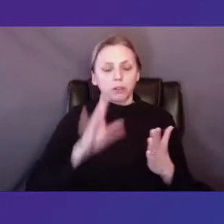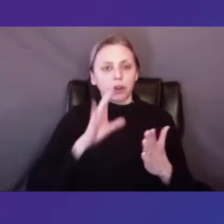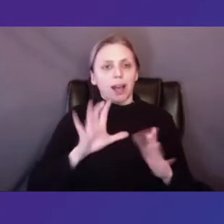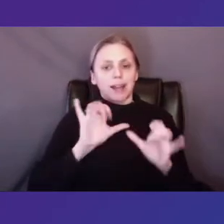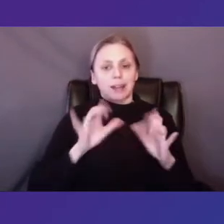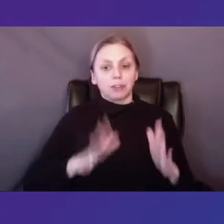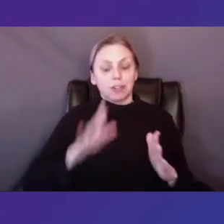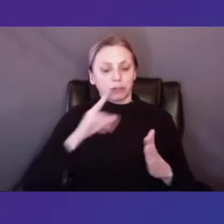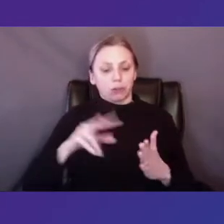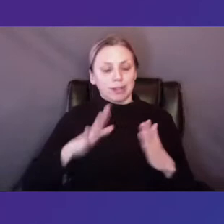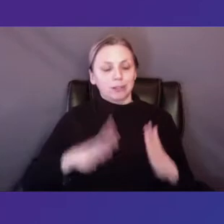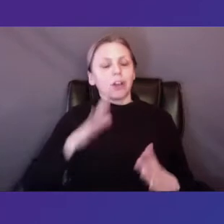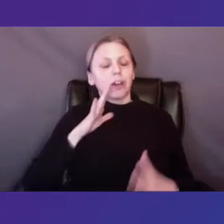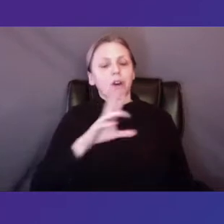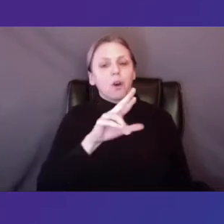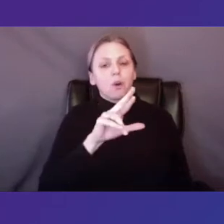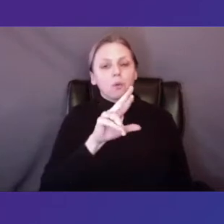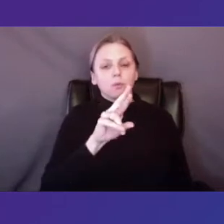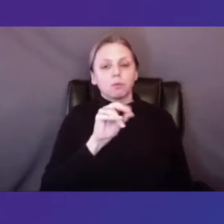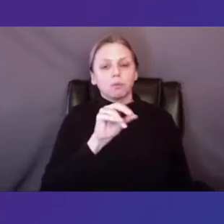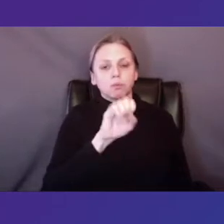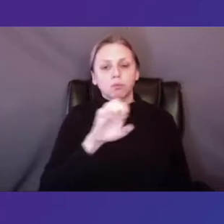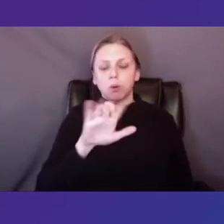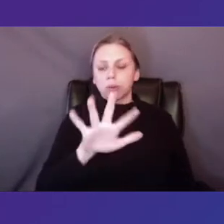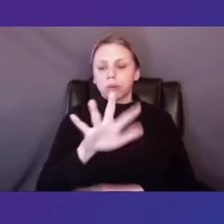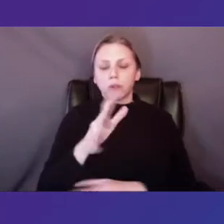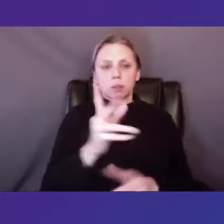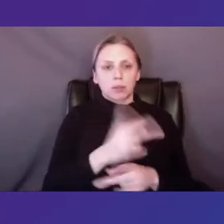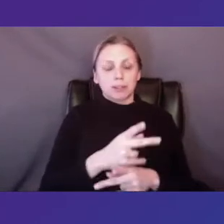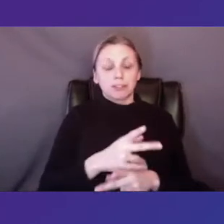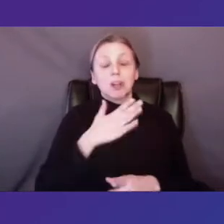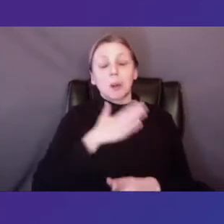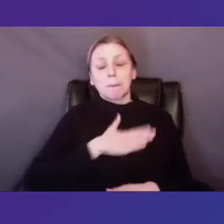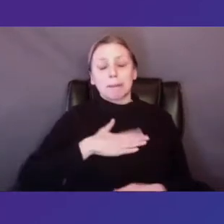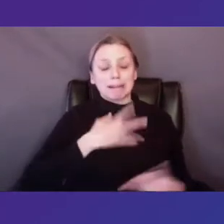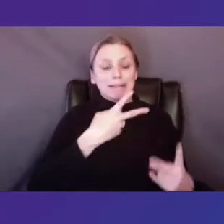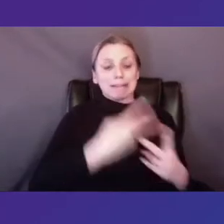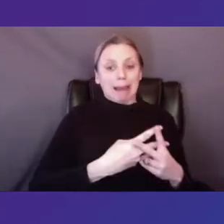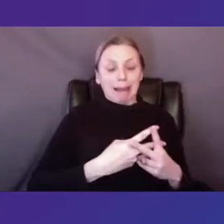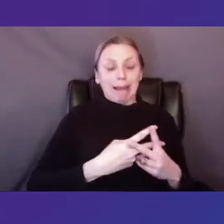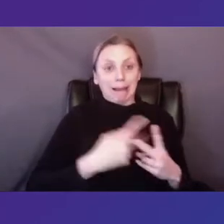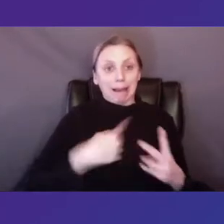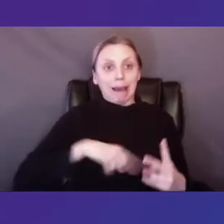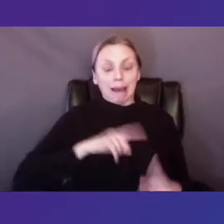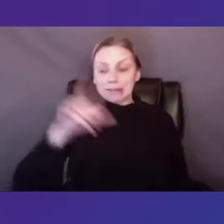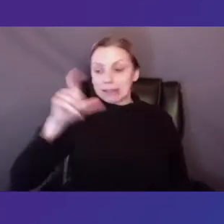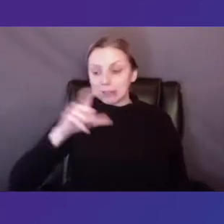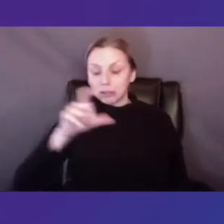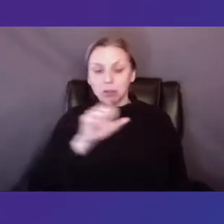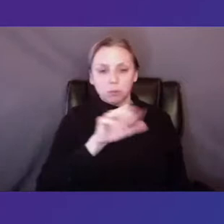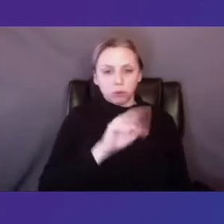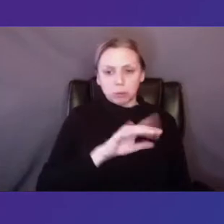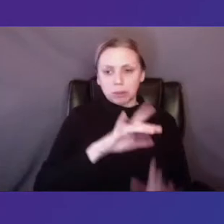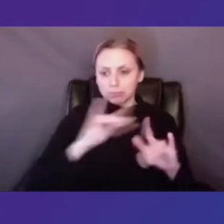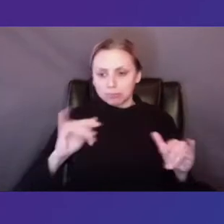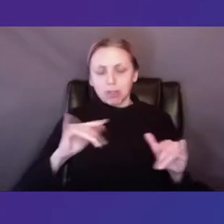please remember to tag us on Twitter, Instagram, and Facebook, and use the hashtag dance simp.